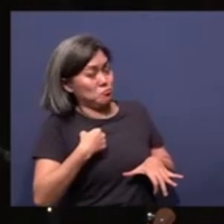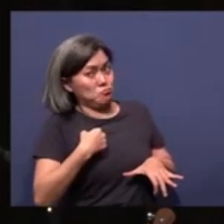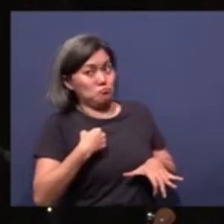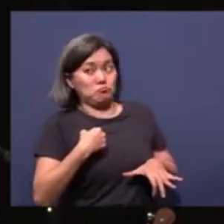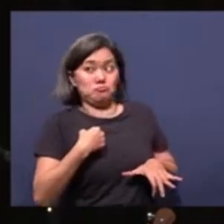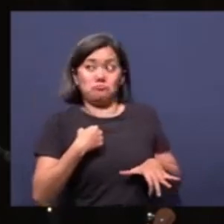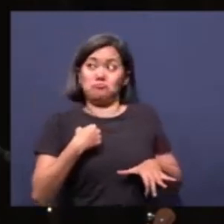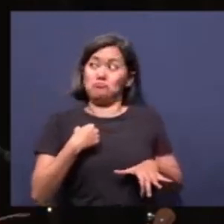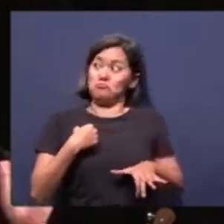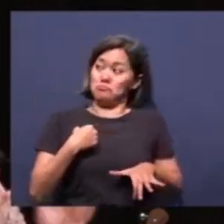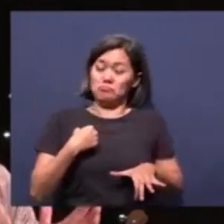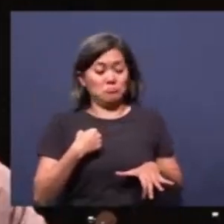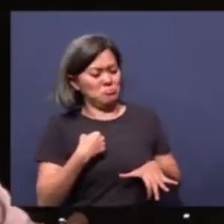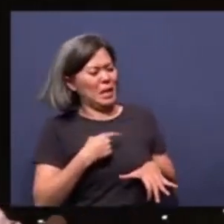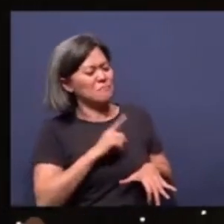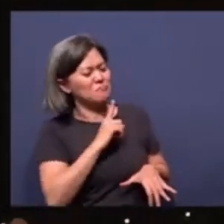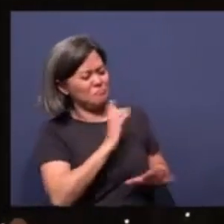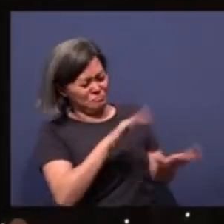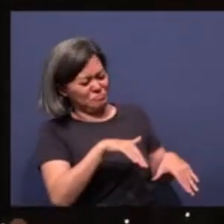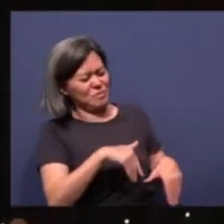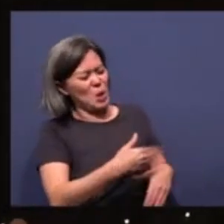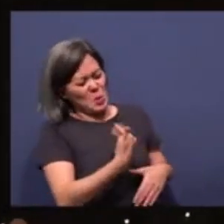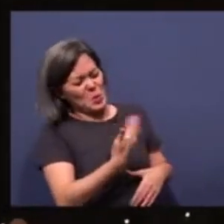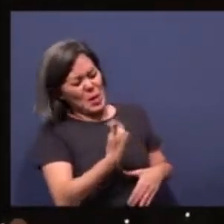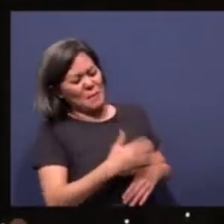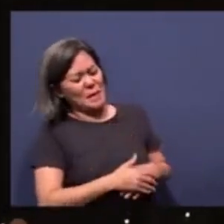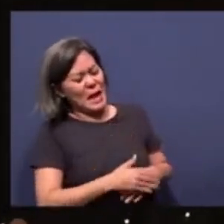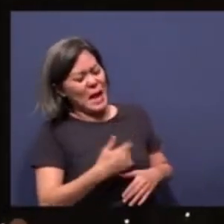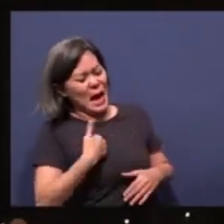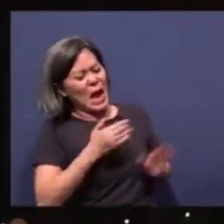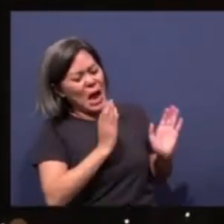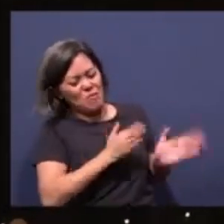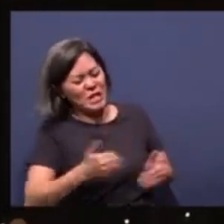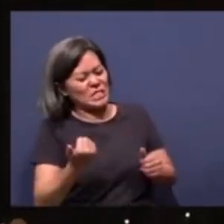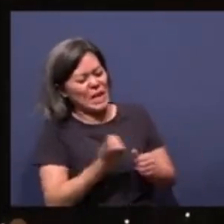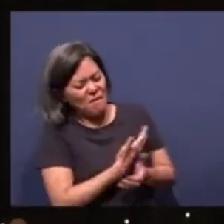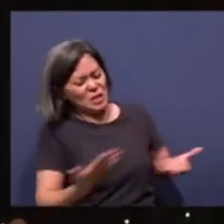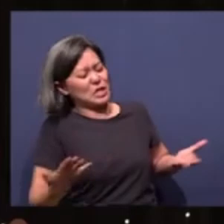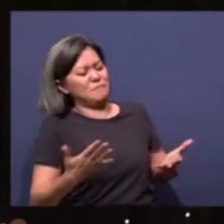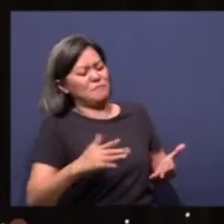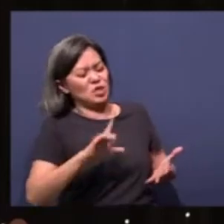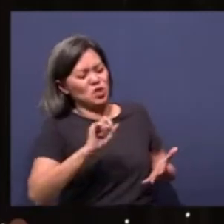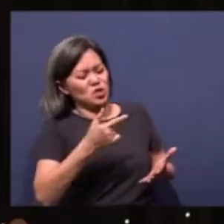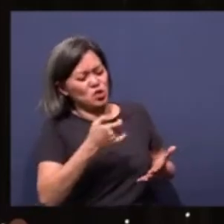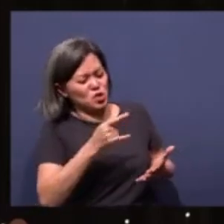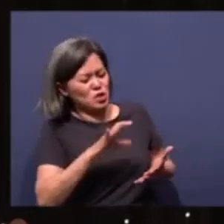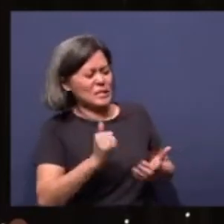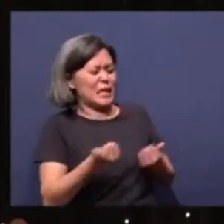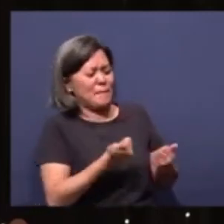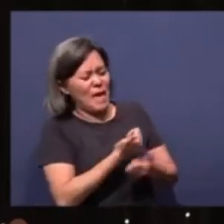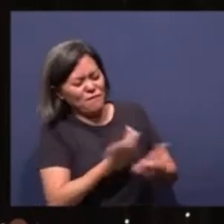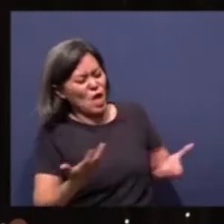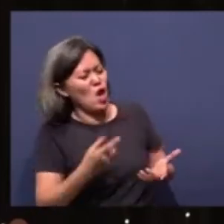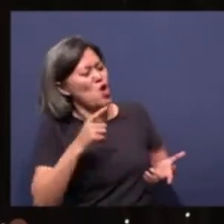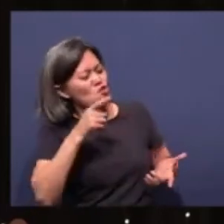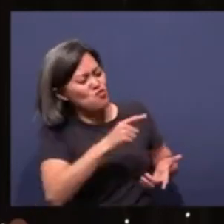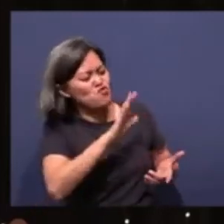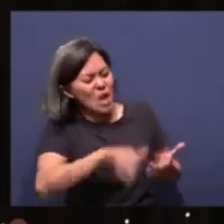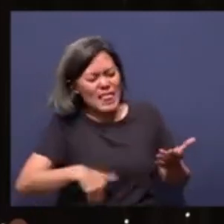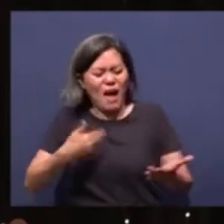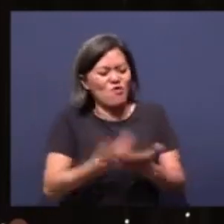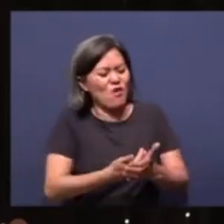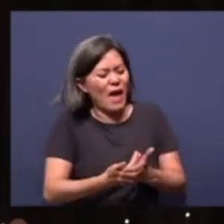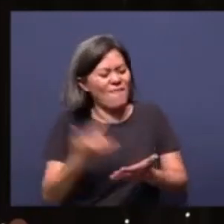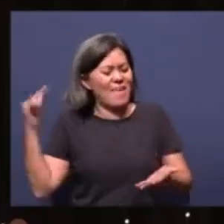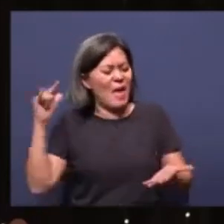And he says, I assure you, when you come, I will arrange the logistics and the admin for you, okay? You just have to arrive at the